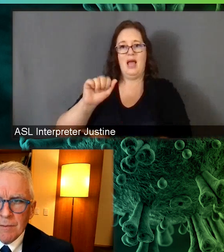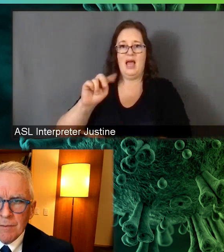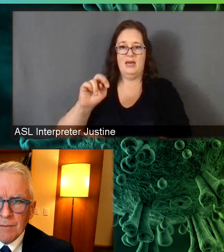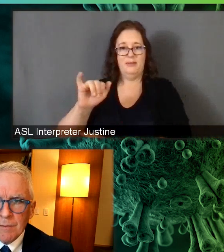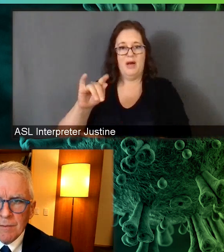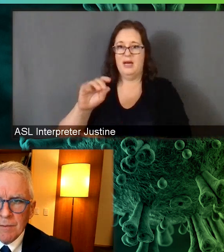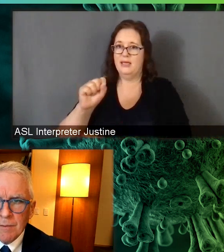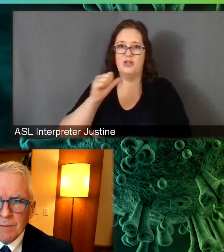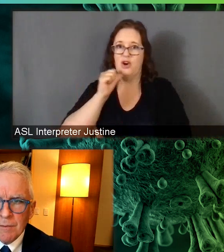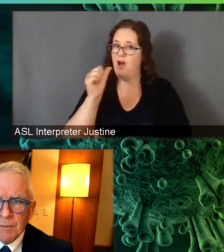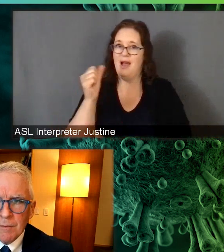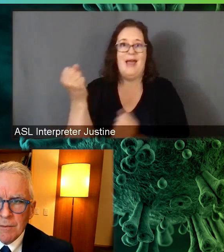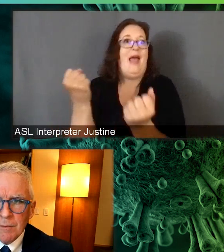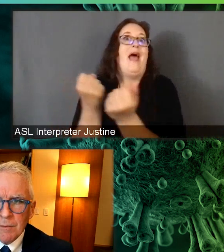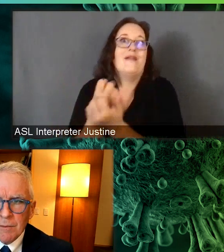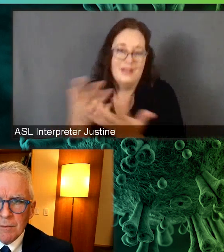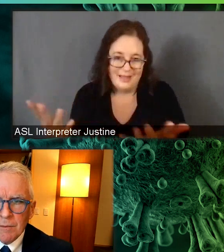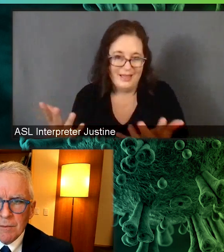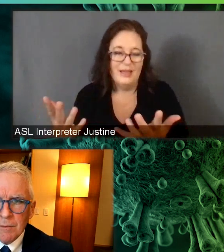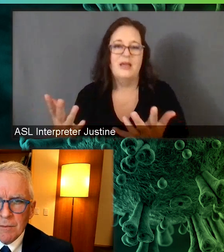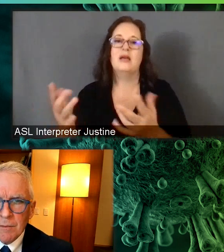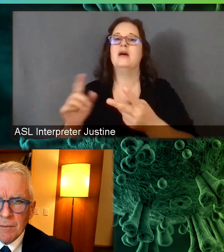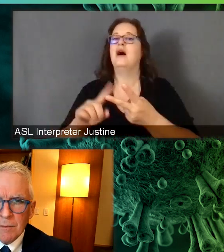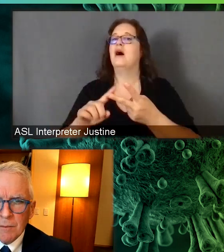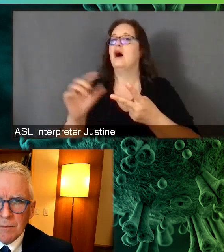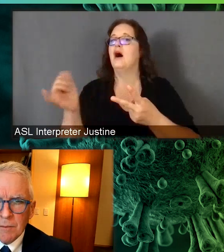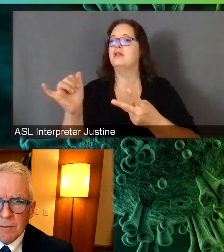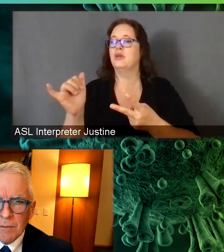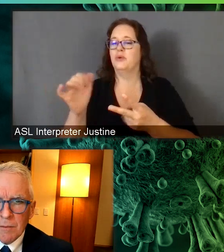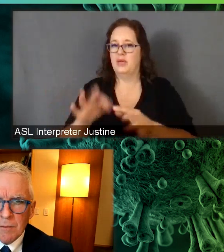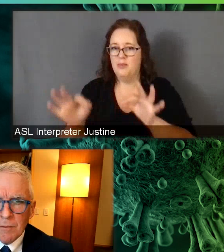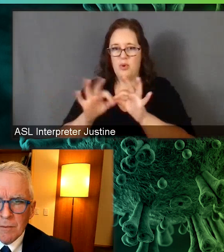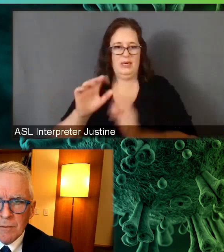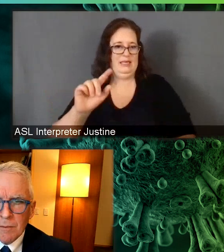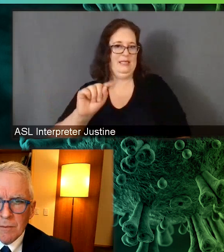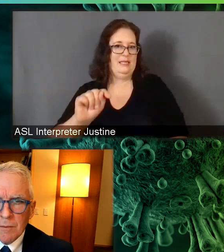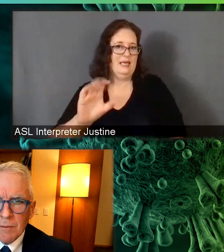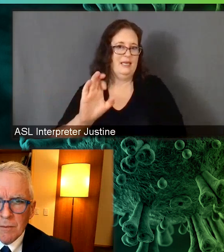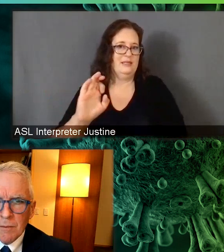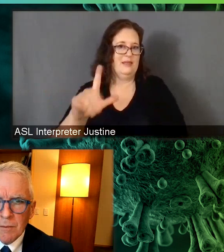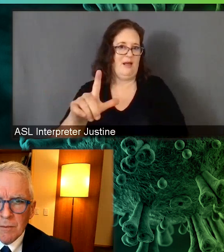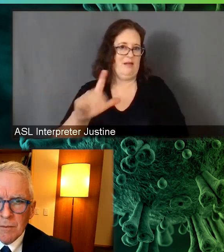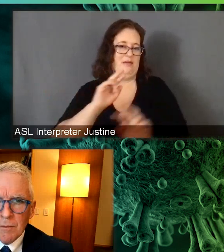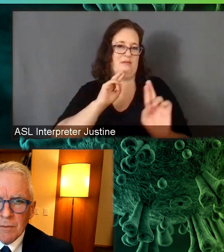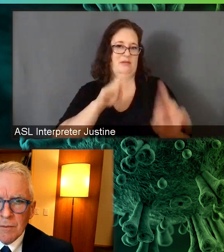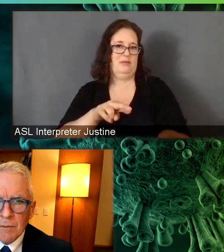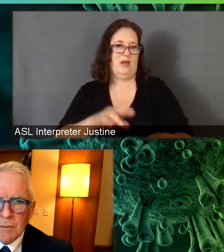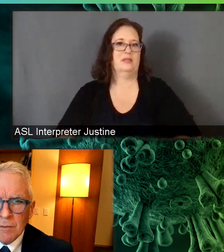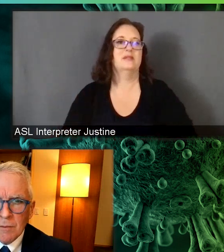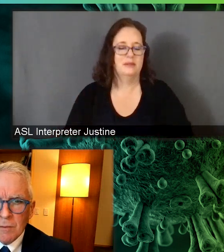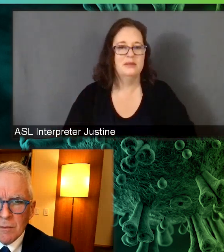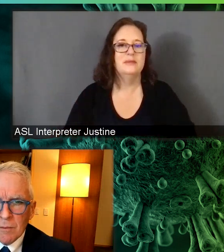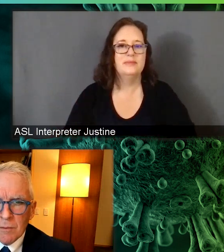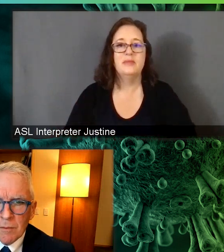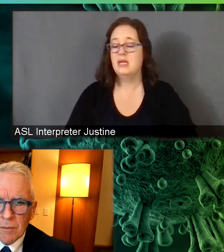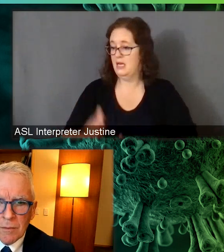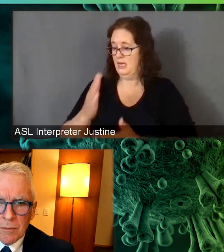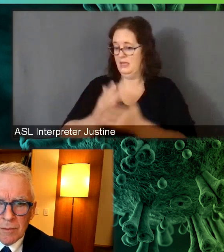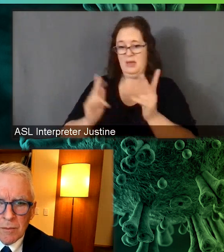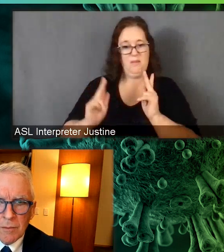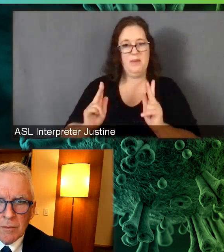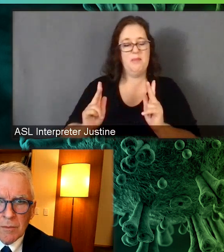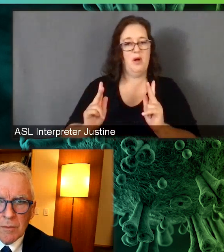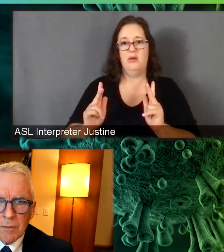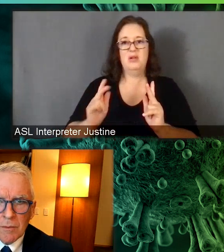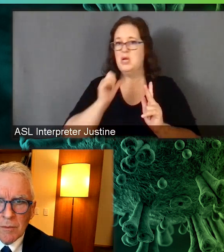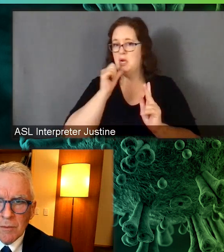controlling viral infections is your T cell response. And so more and more data are coming out now that even people that don't develop an antibody response can